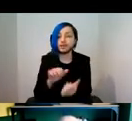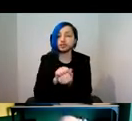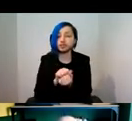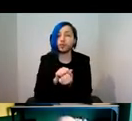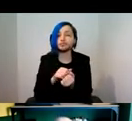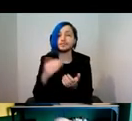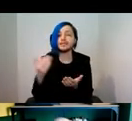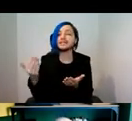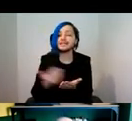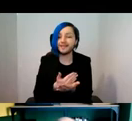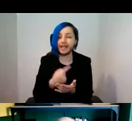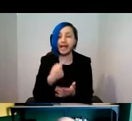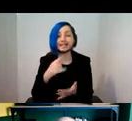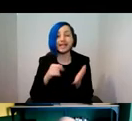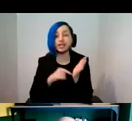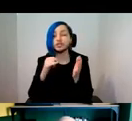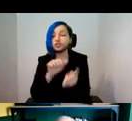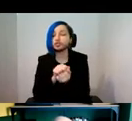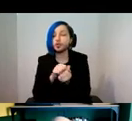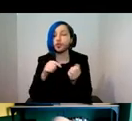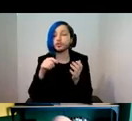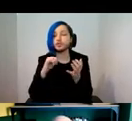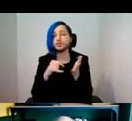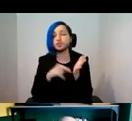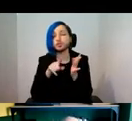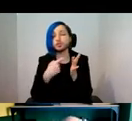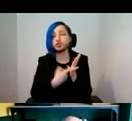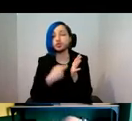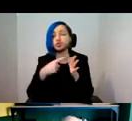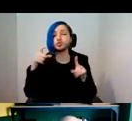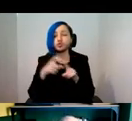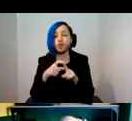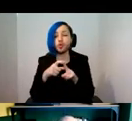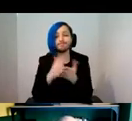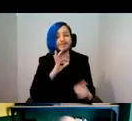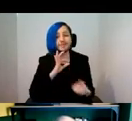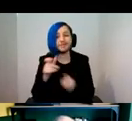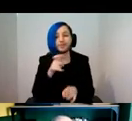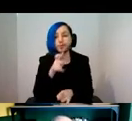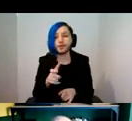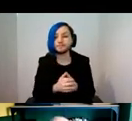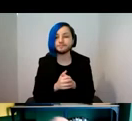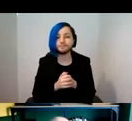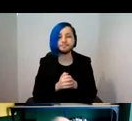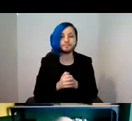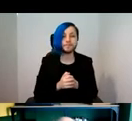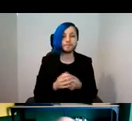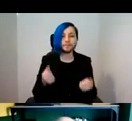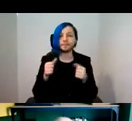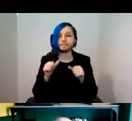And I use the word stored very intentionally. So what does it not achieve?